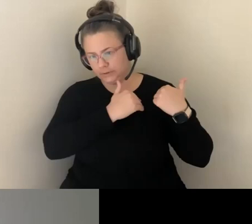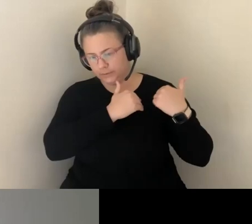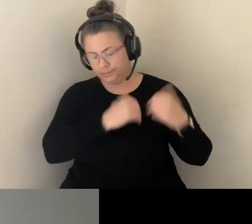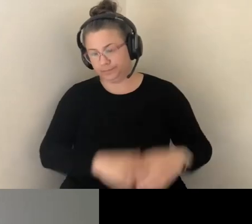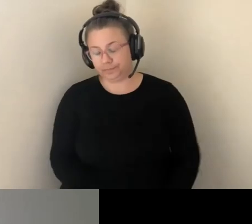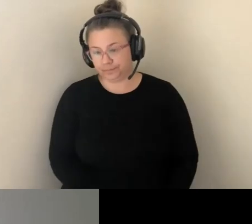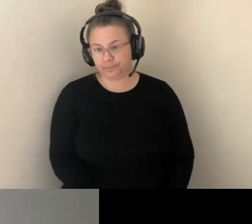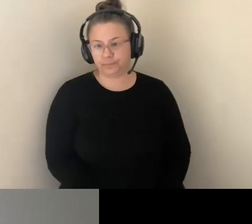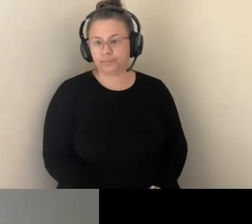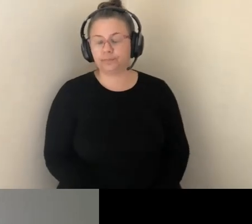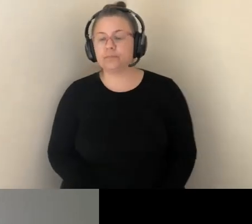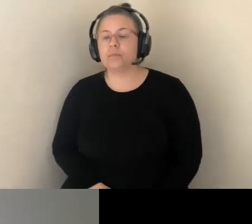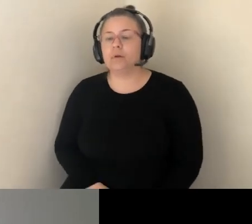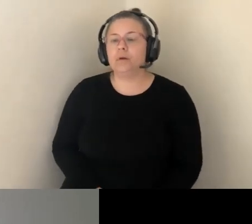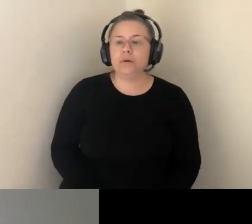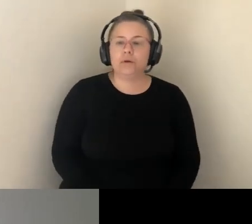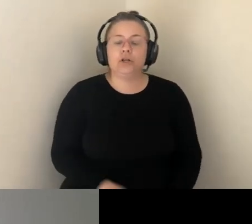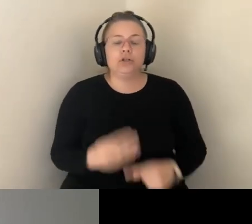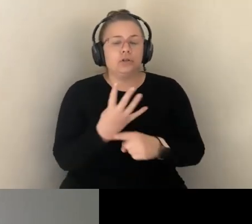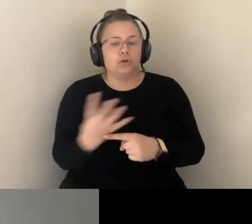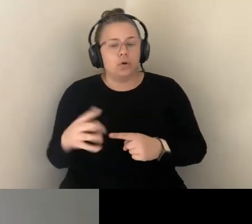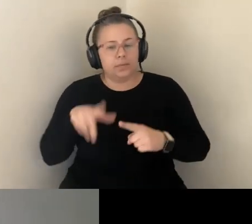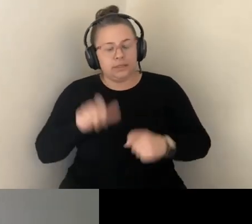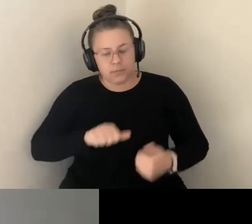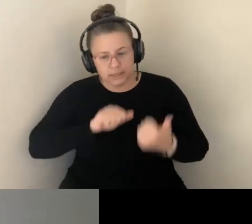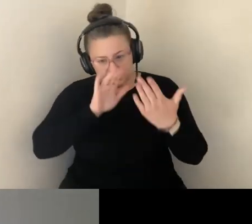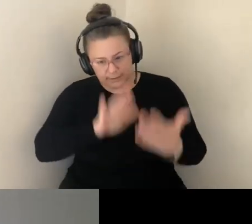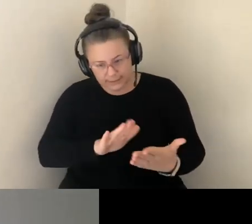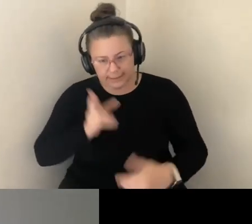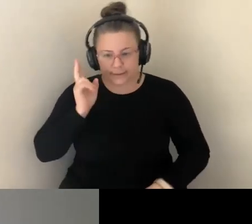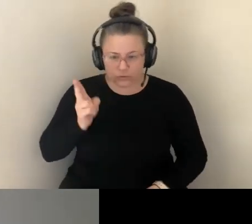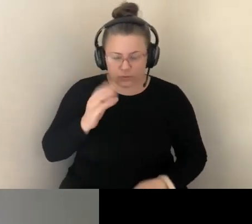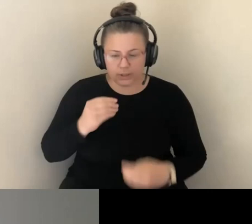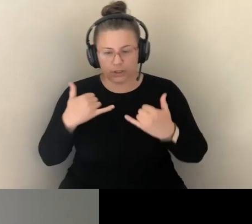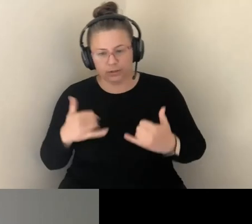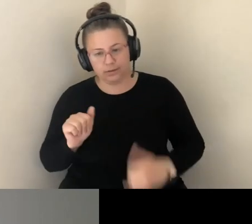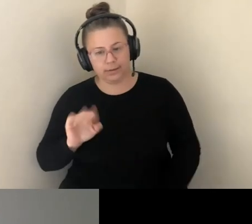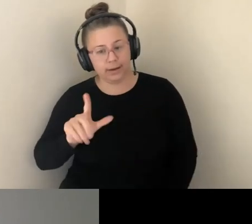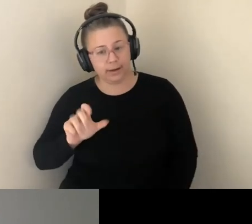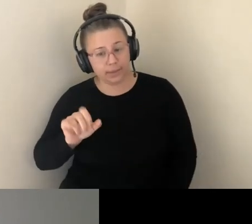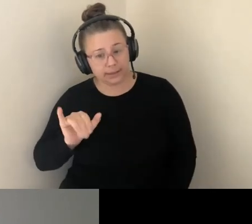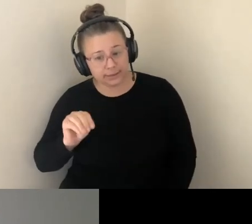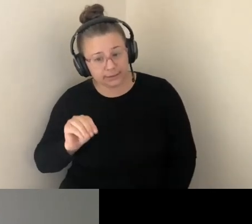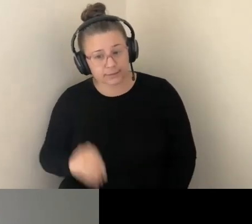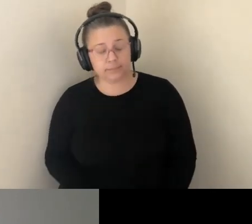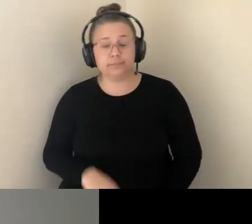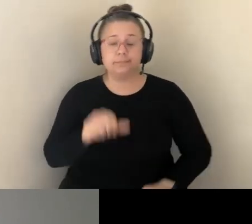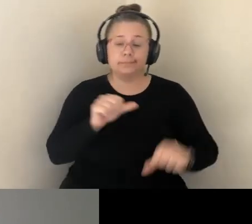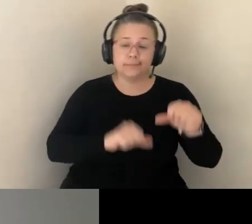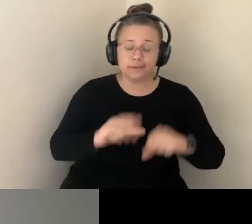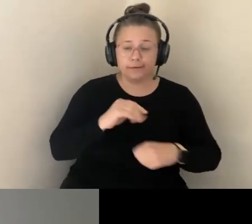CONTINUALLY ADDRESS HISTORICAL AND PRESENT-DAY ABLEISM, MUST CONTINUE TO COMBAT SCIENTIFIC AND STRUCTURAL RACISM,